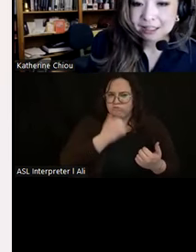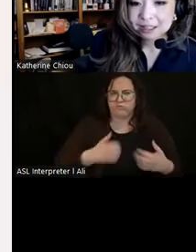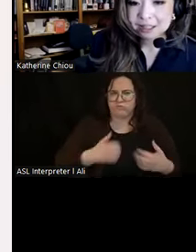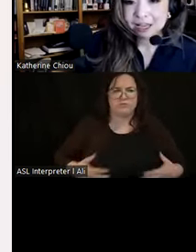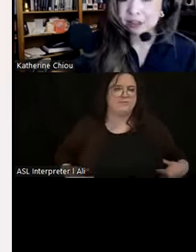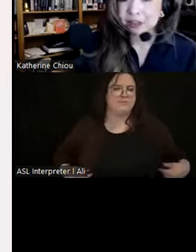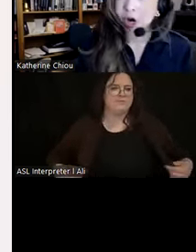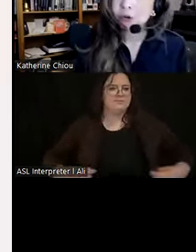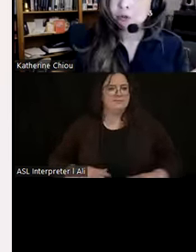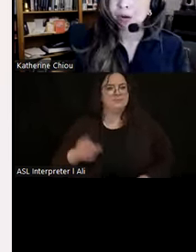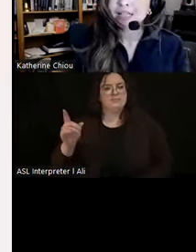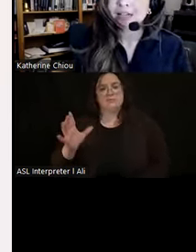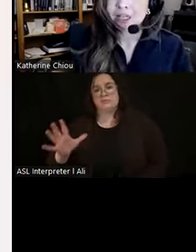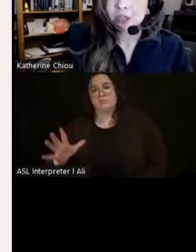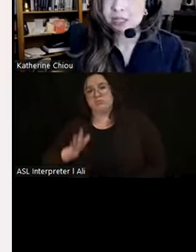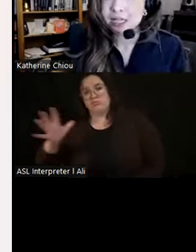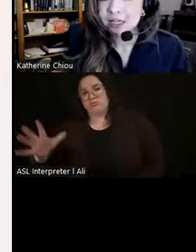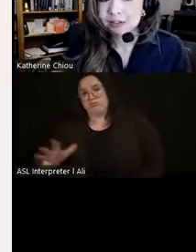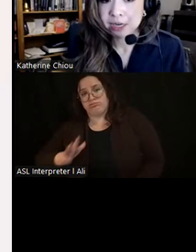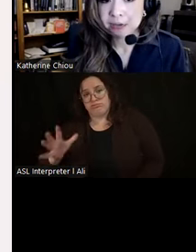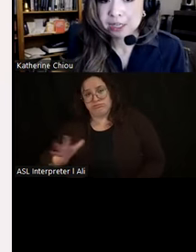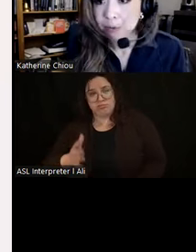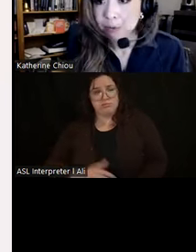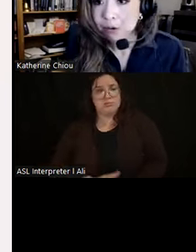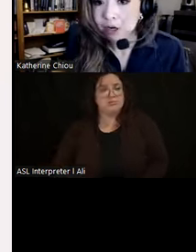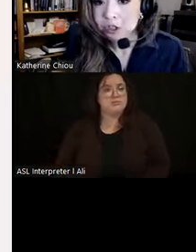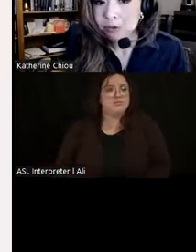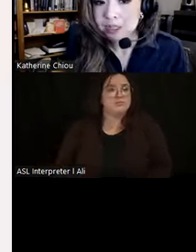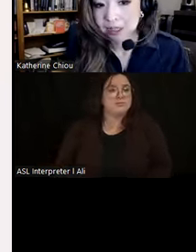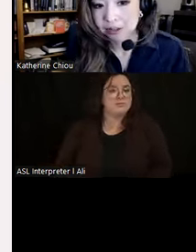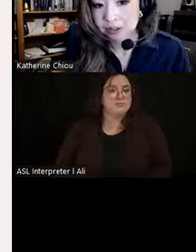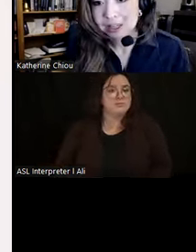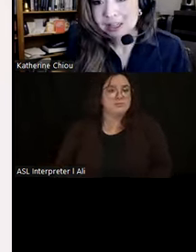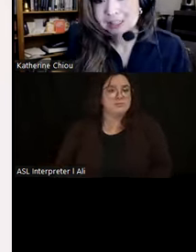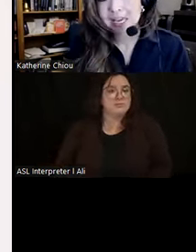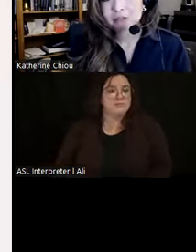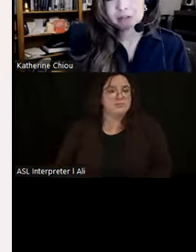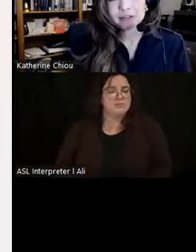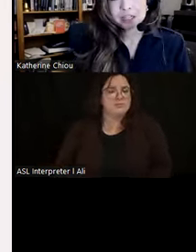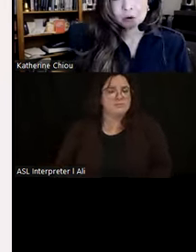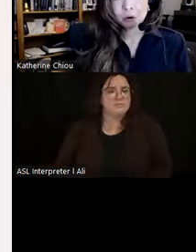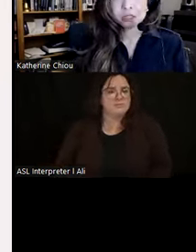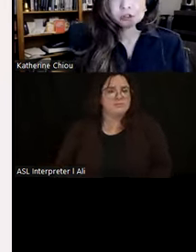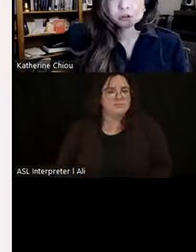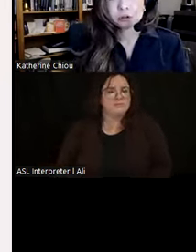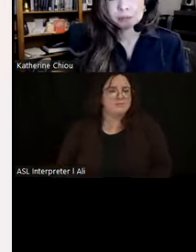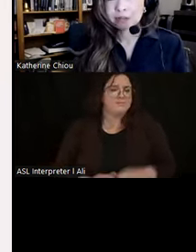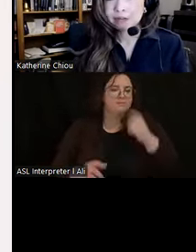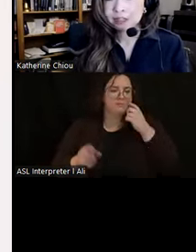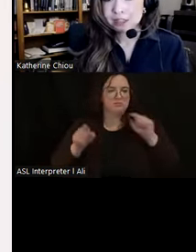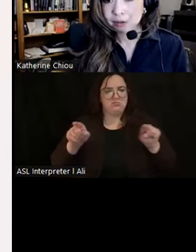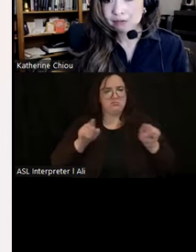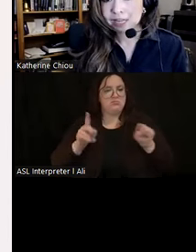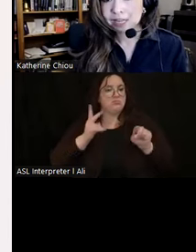and the haute or elevated cuisine of San Jose de Moro are shown together, scaled roughly according to the